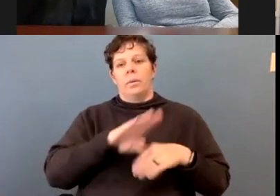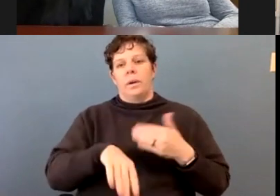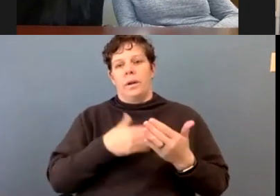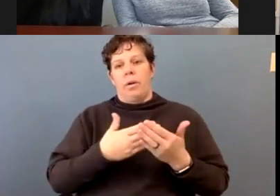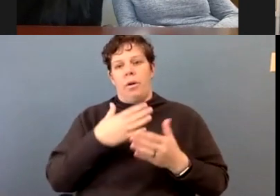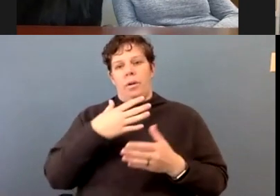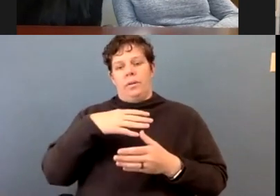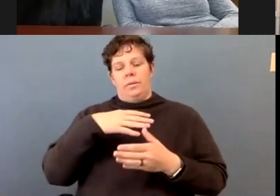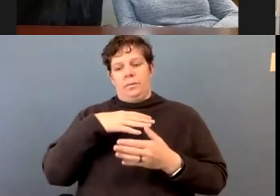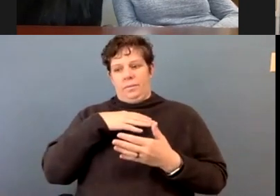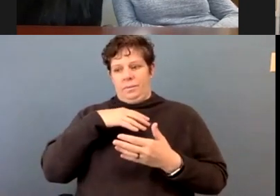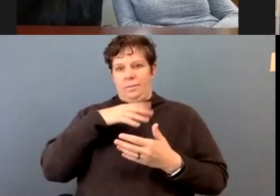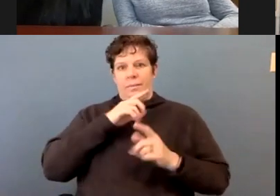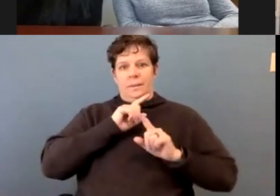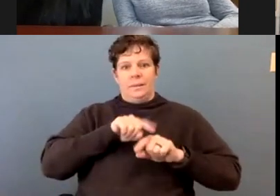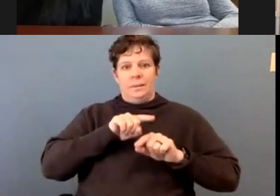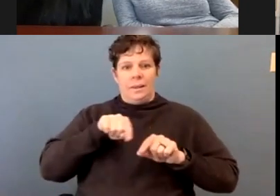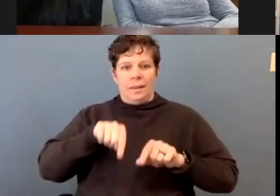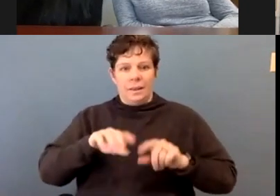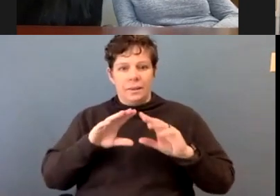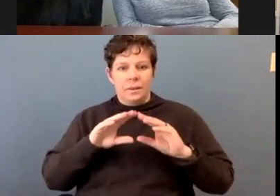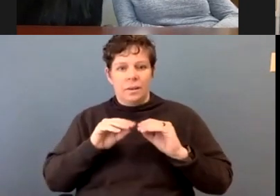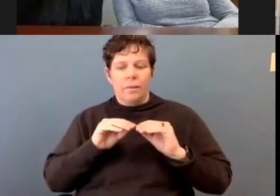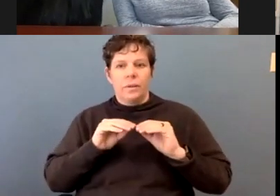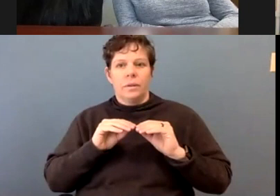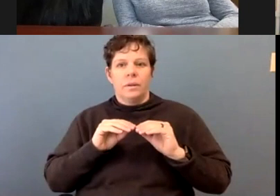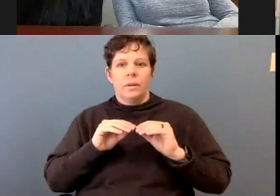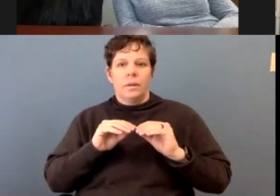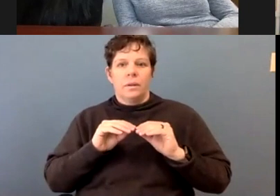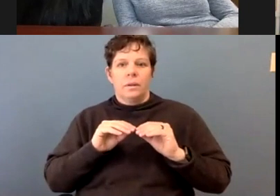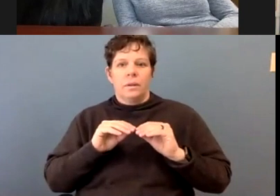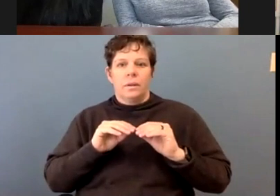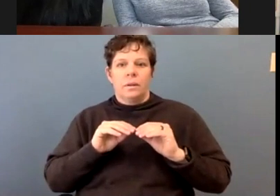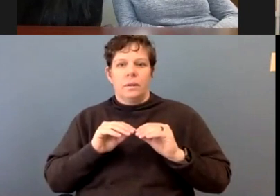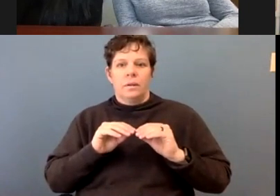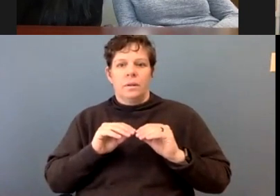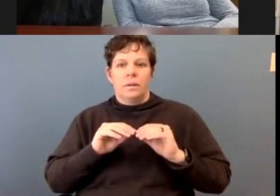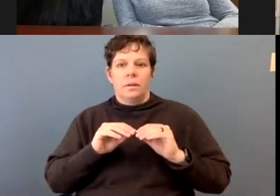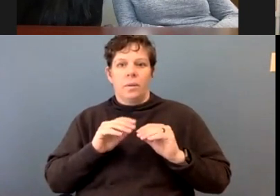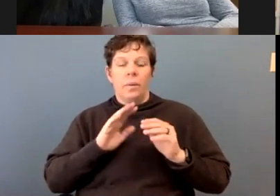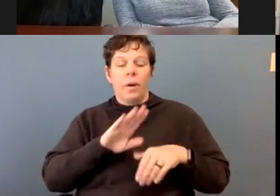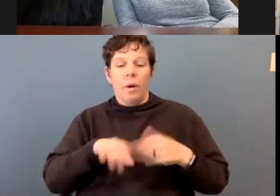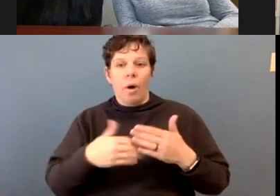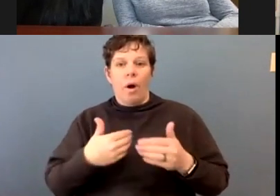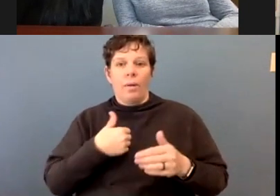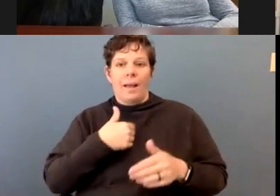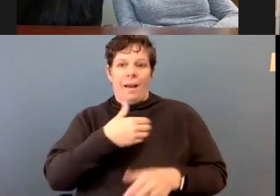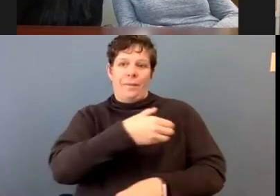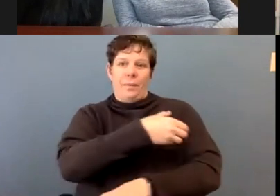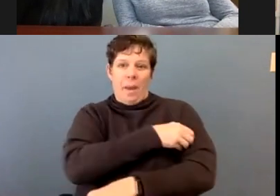has the power to do that.